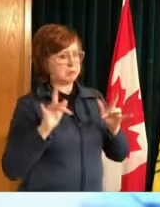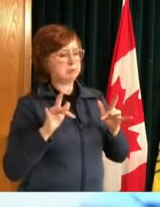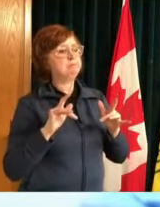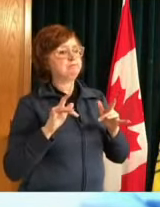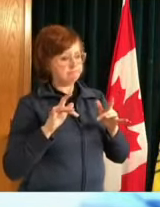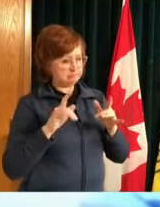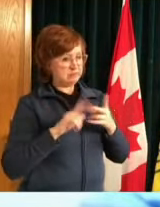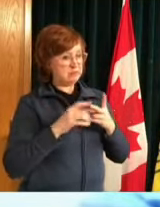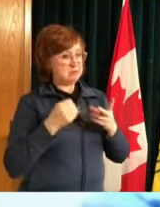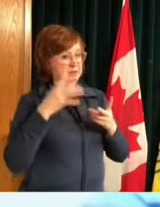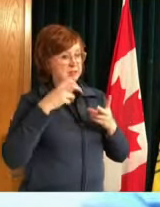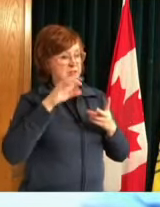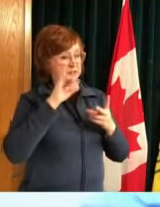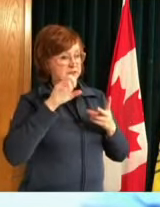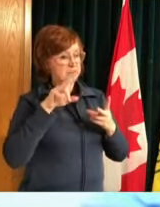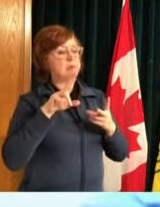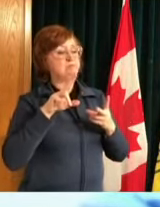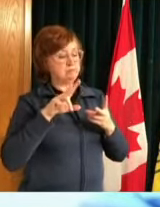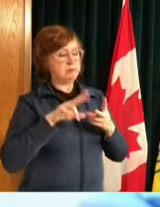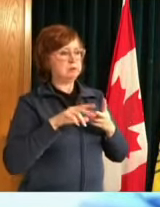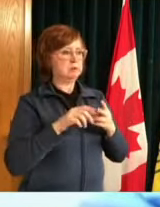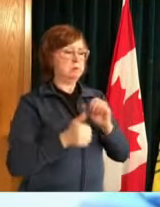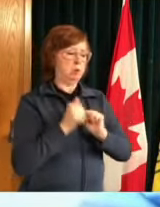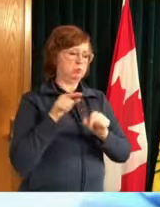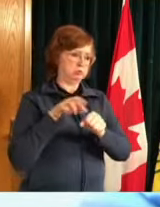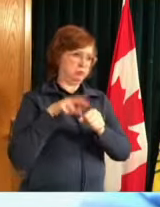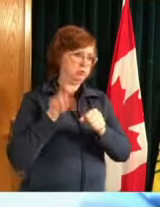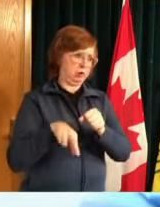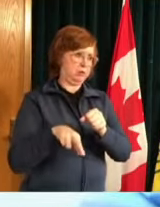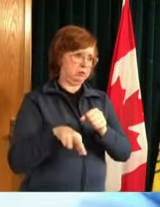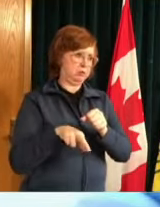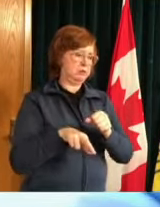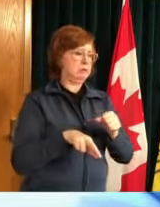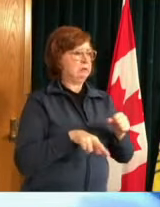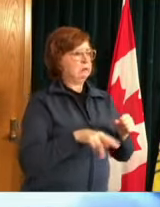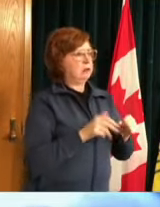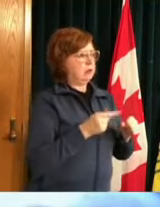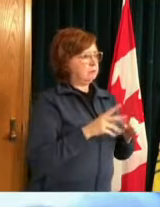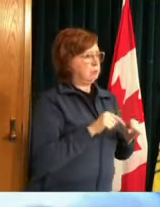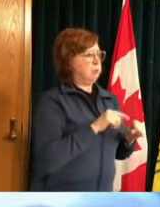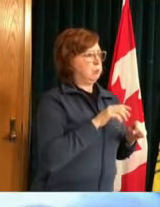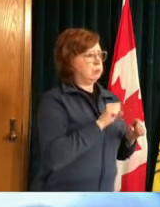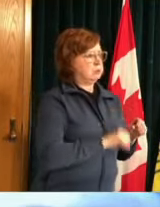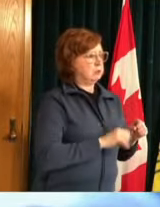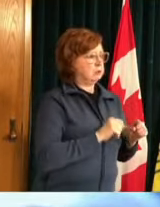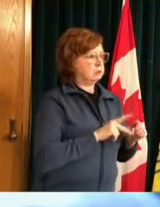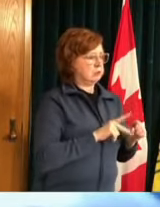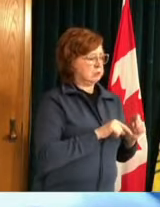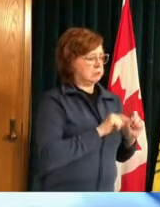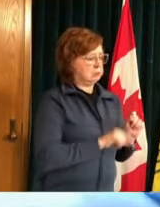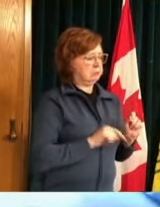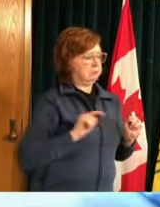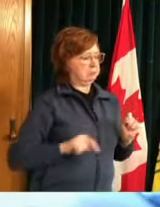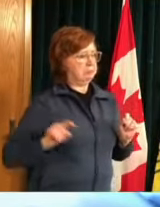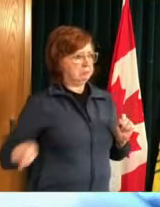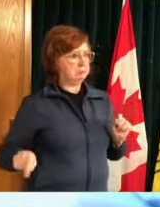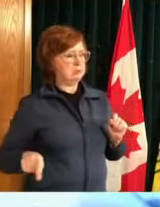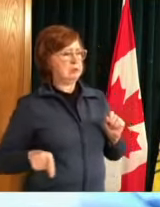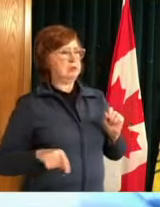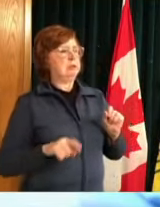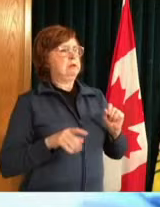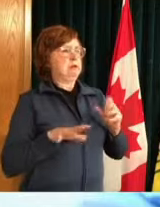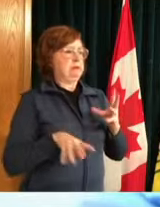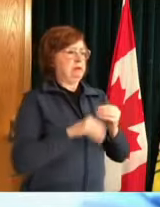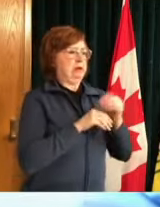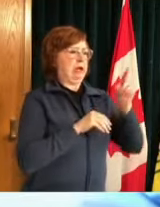extent in other southern communities and in saskatoon and obviously we uh you know if what is happening in regina was